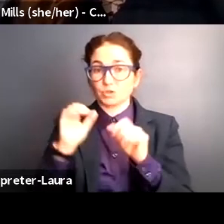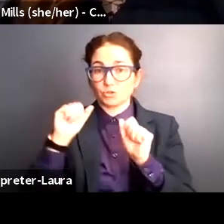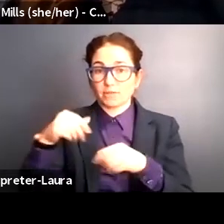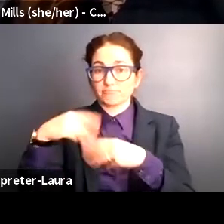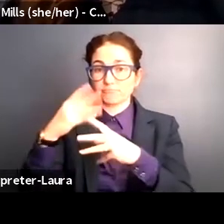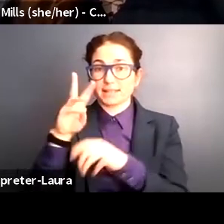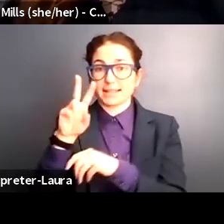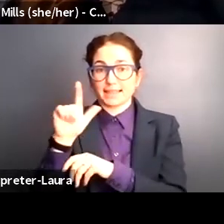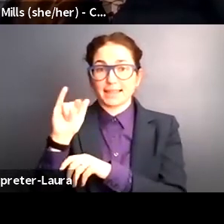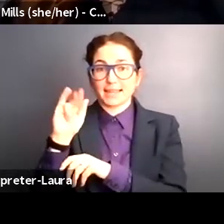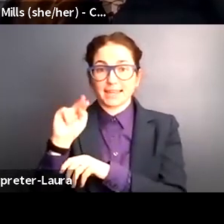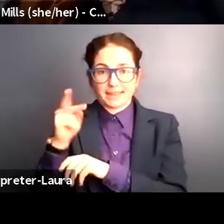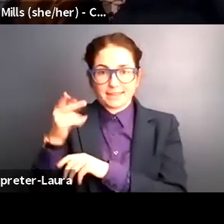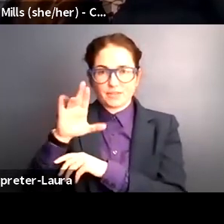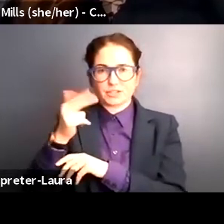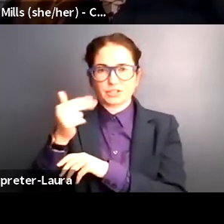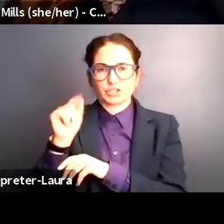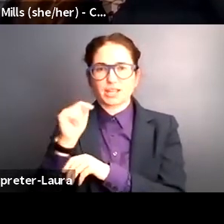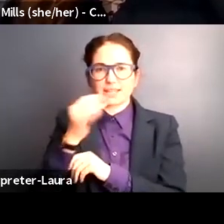to that in the chat box shortly.